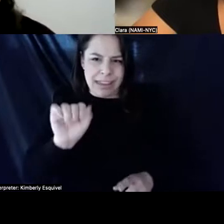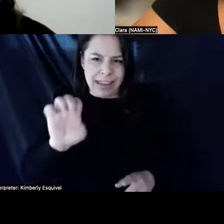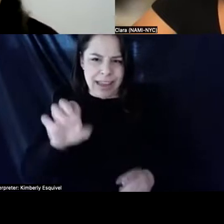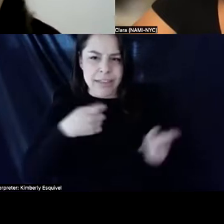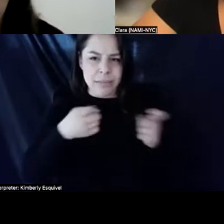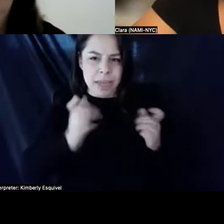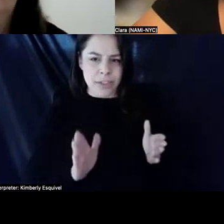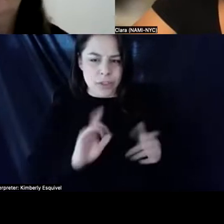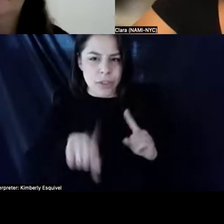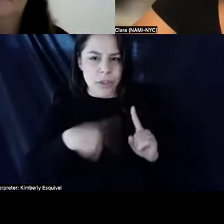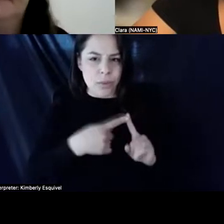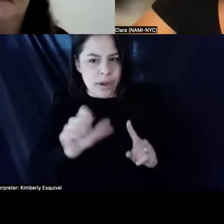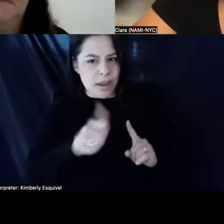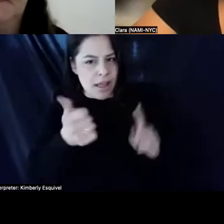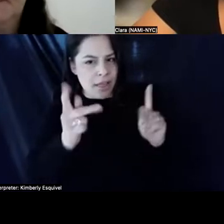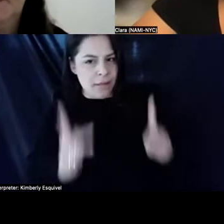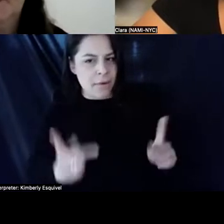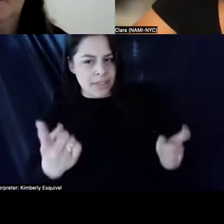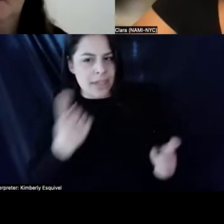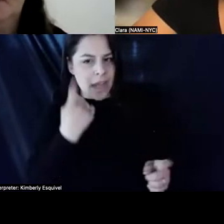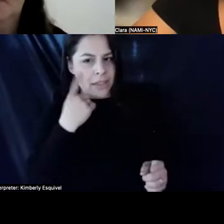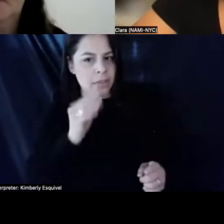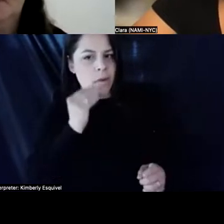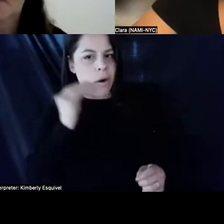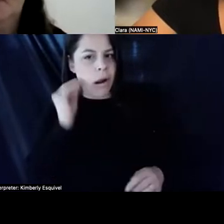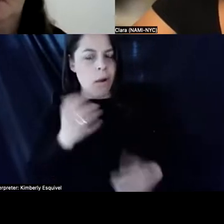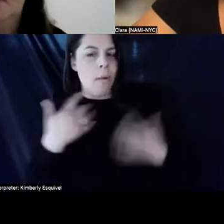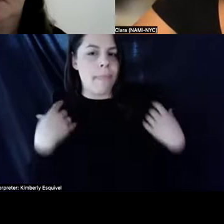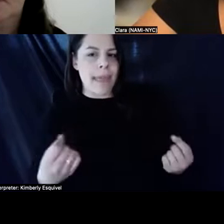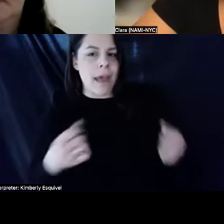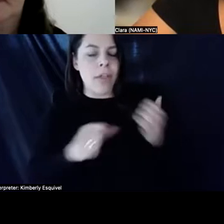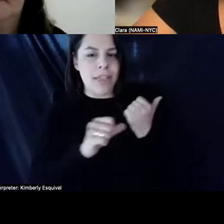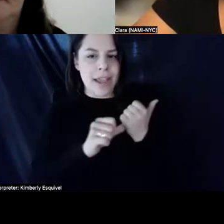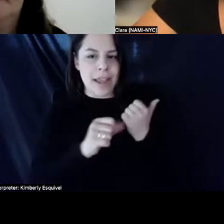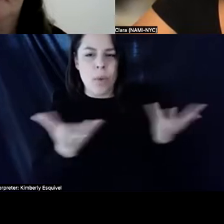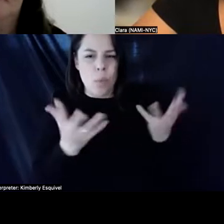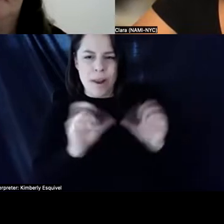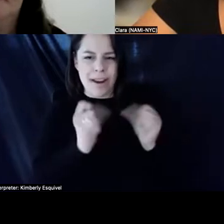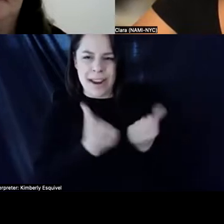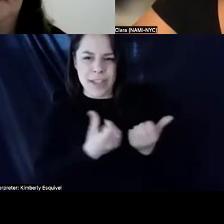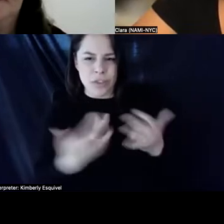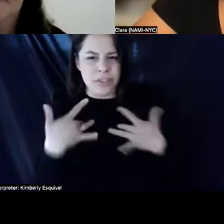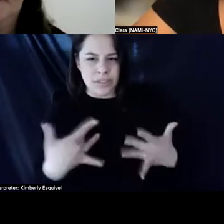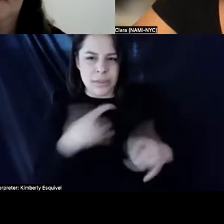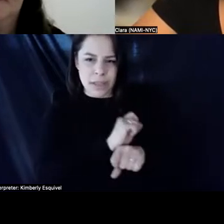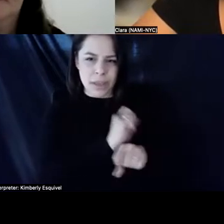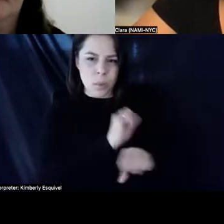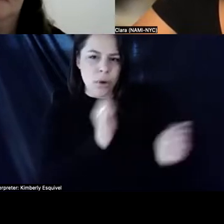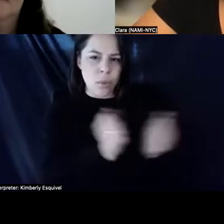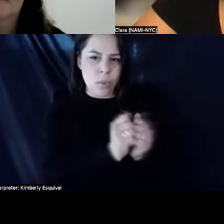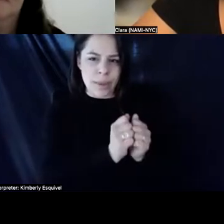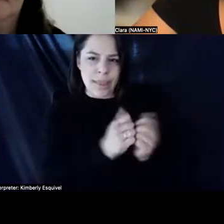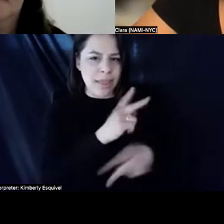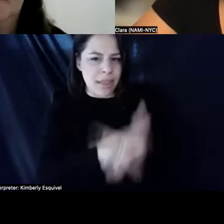asked you for home health aid? Uh, you know, what agencies do you work with? What kind of questions should I